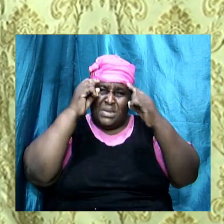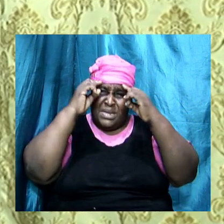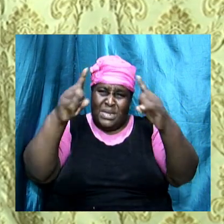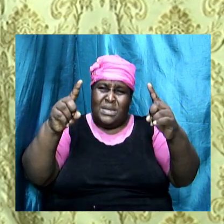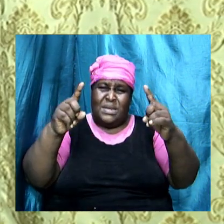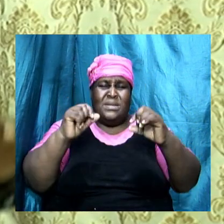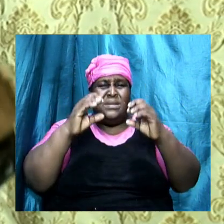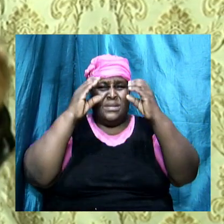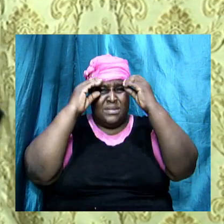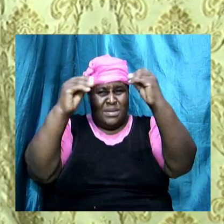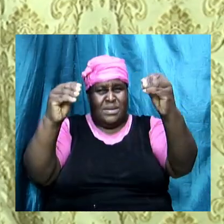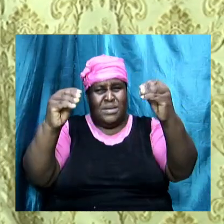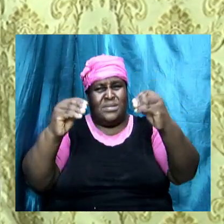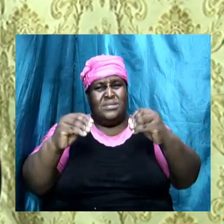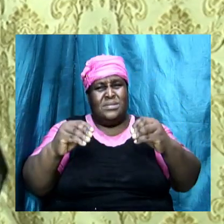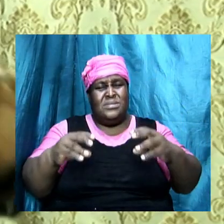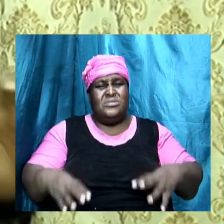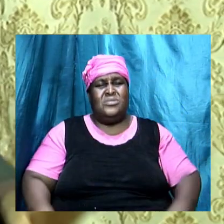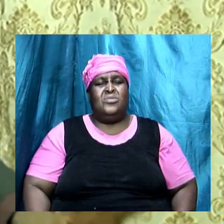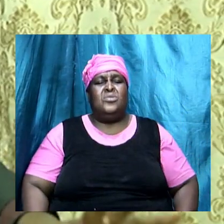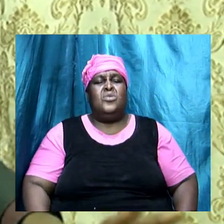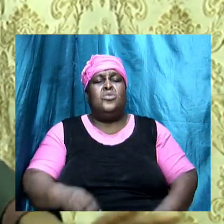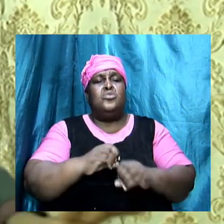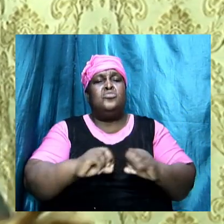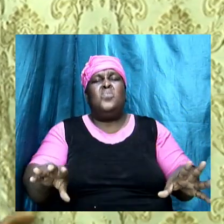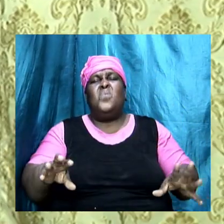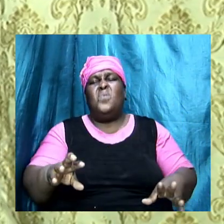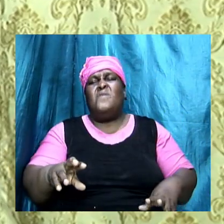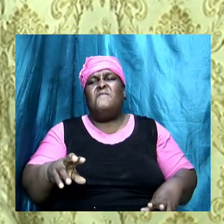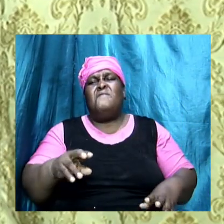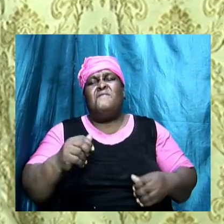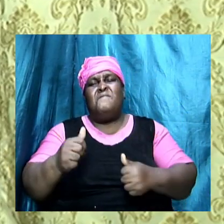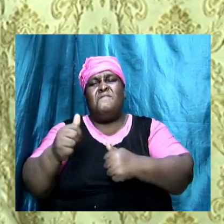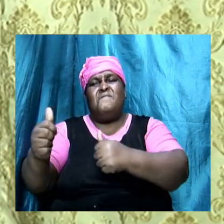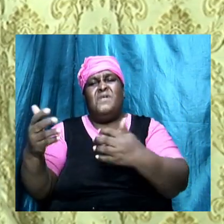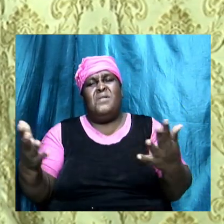the teaches that look you don't follow what the prophet said